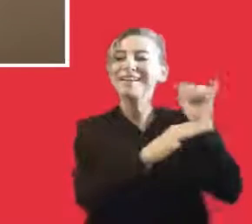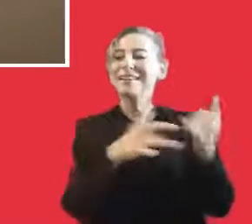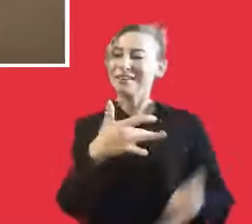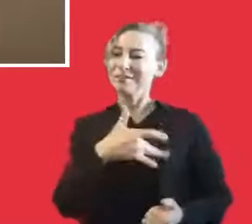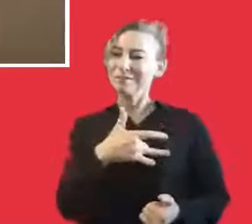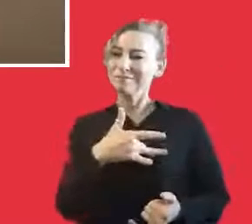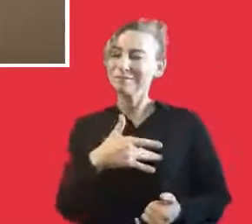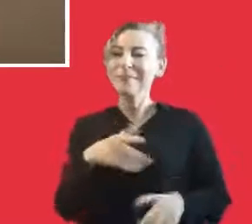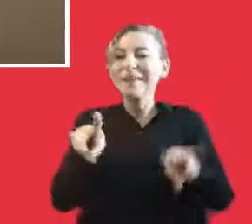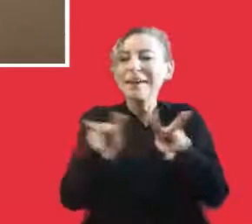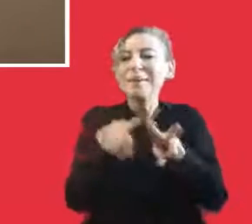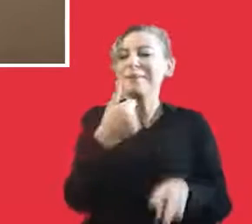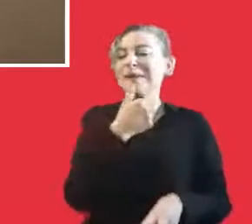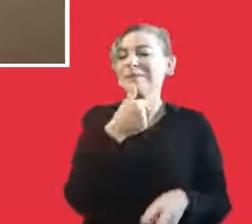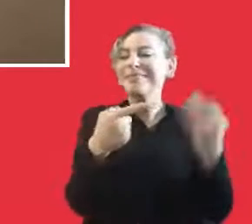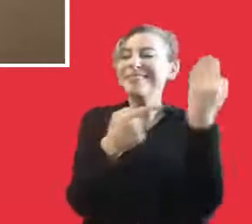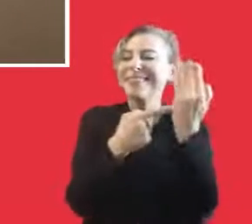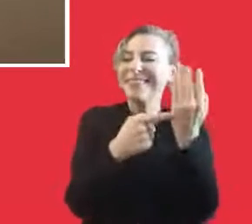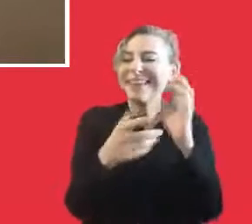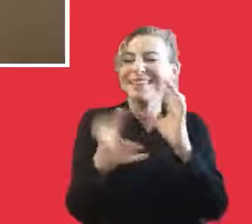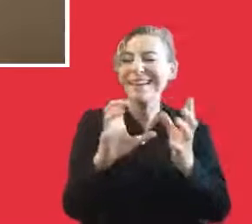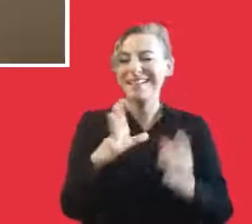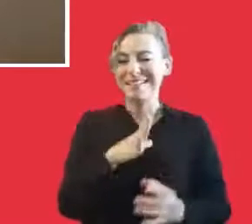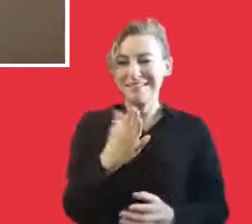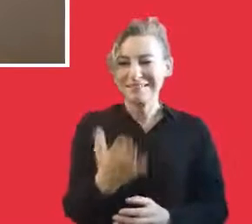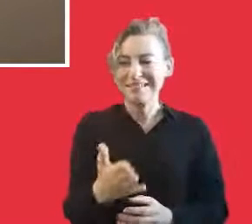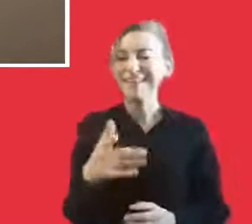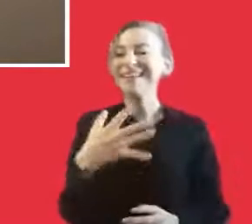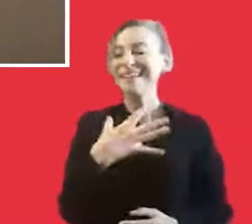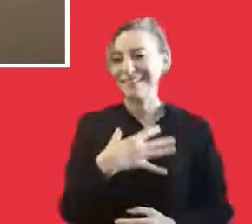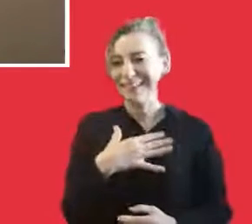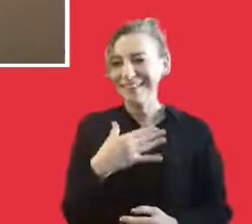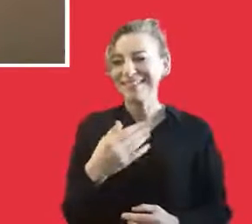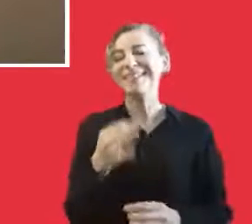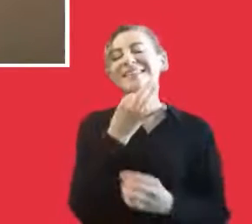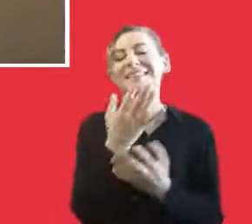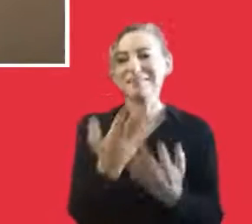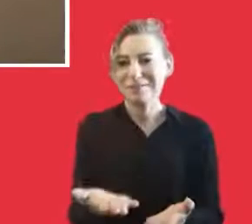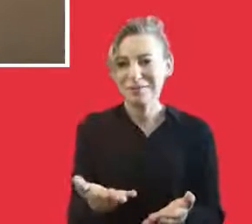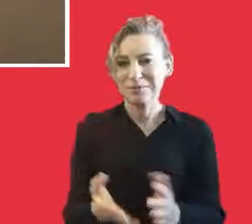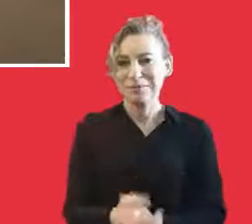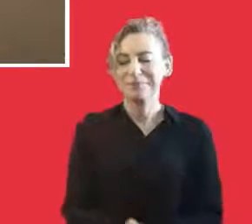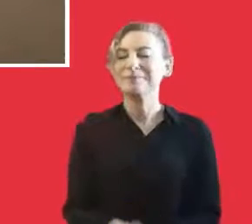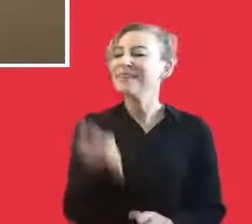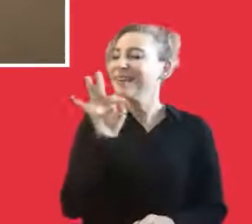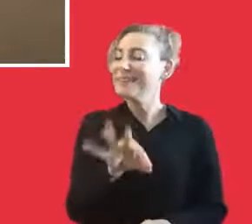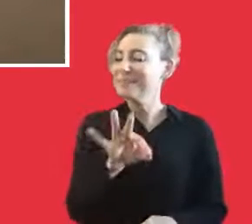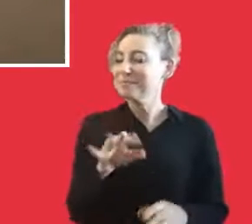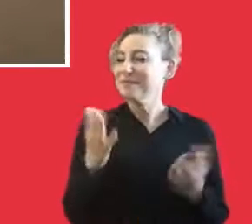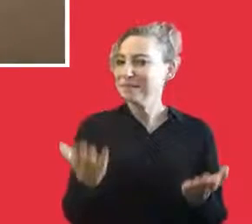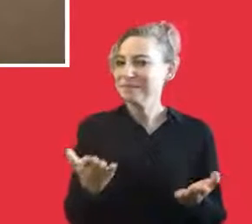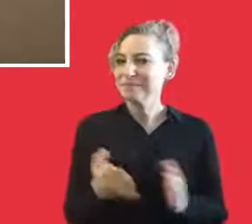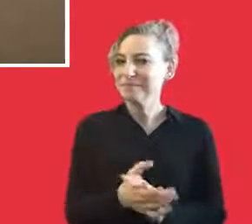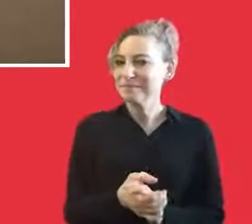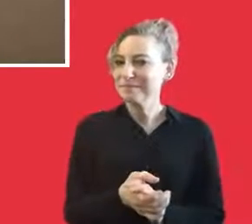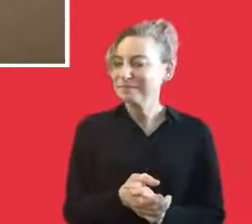and volunteerism panel. So, Mr. Mehmet had a connection problem, but we would like to thank Mr. Mehmet for his participation. And